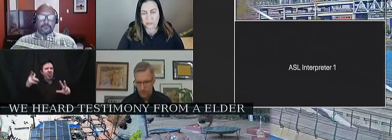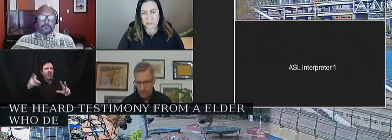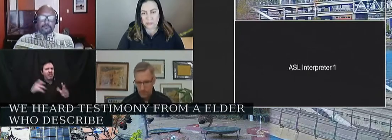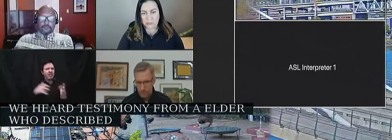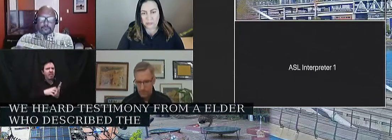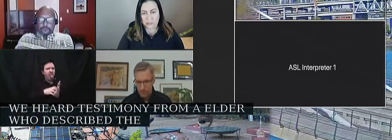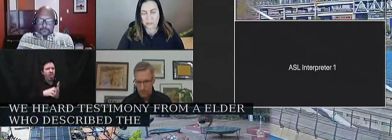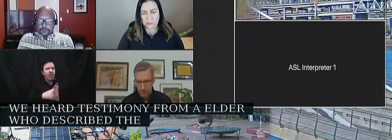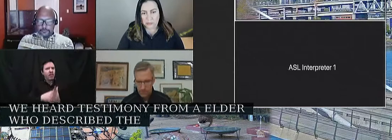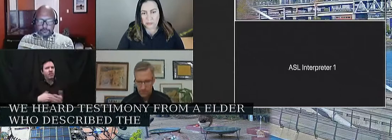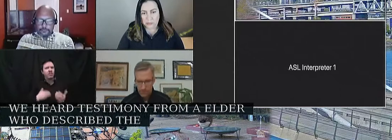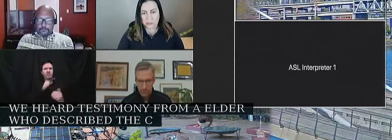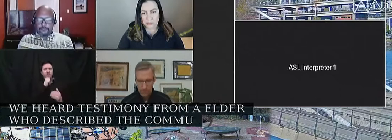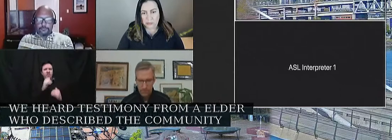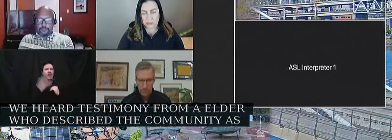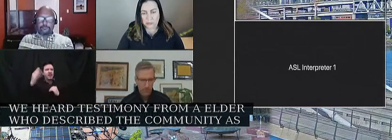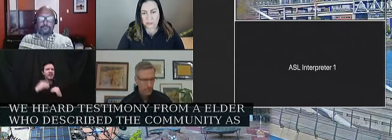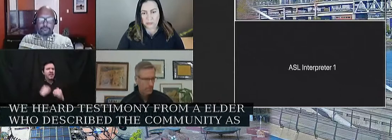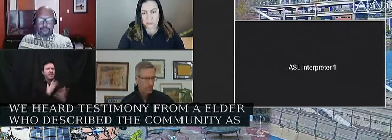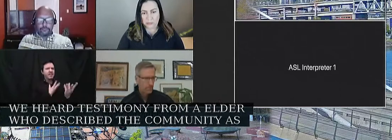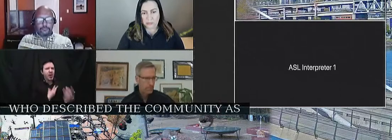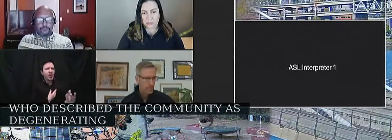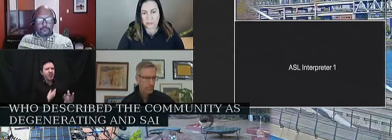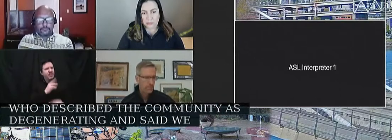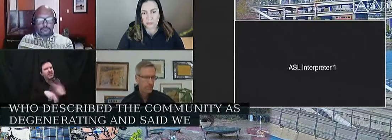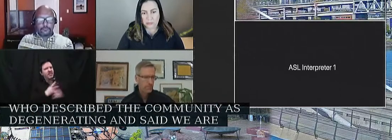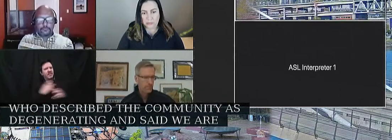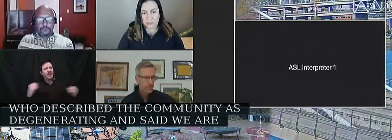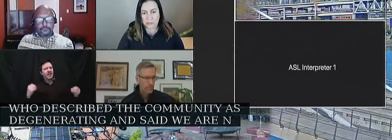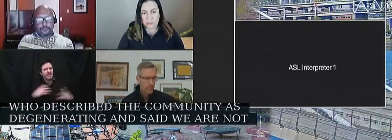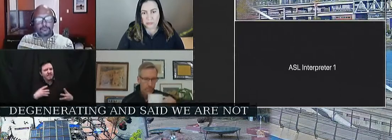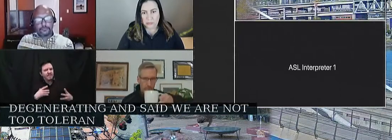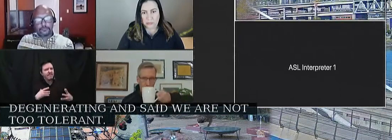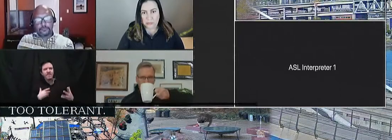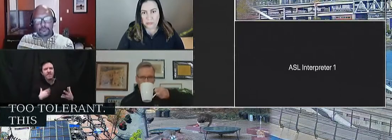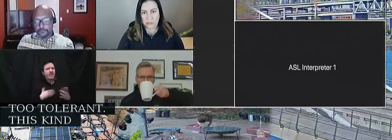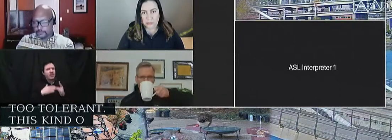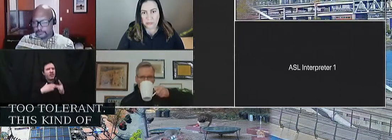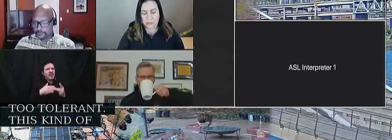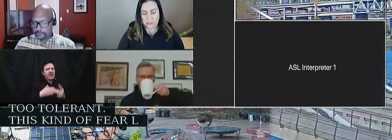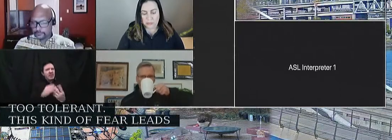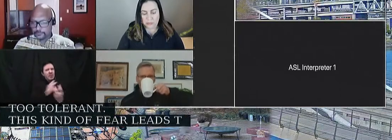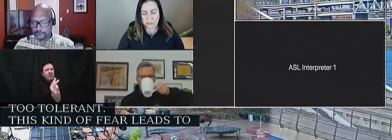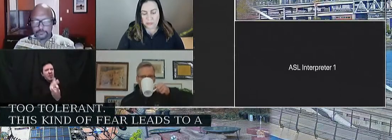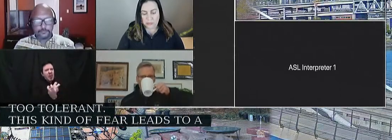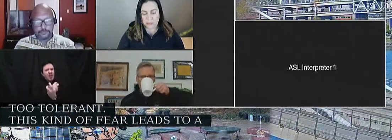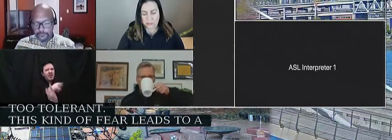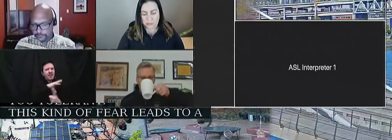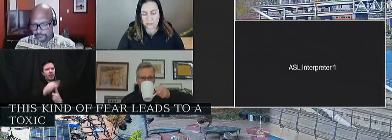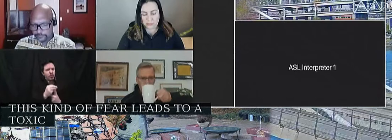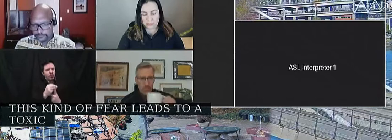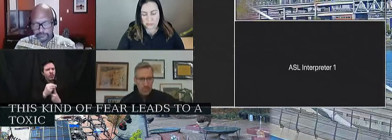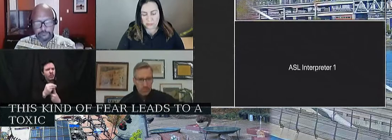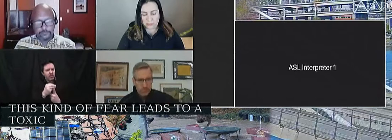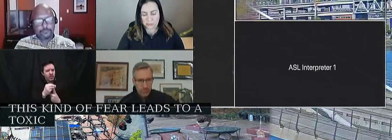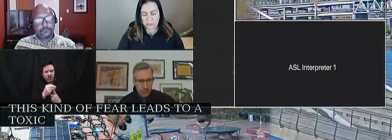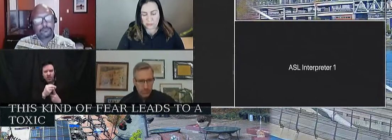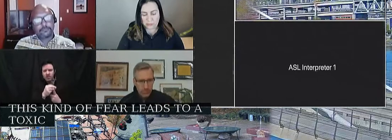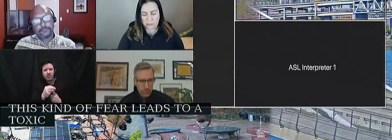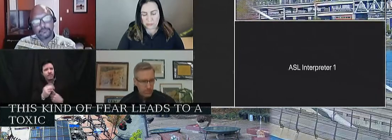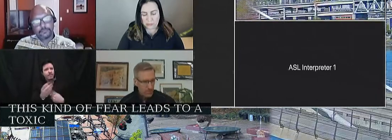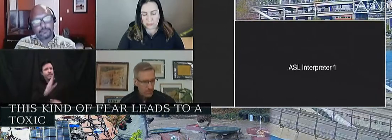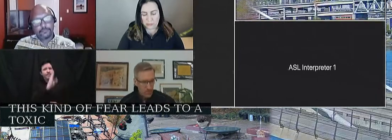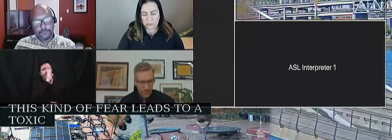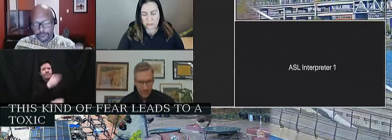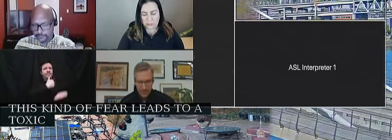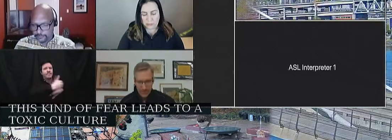now too tolerant. This kind of fear leads to a toxic culture and that blame lay squarely